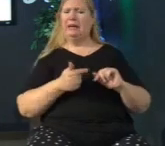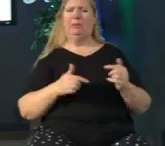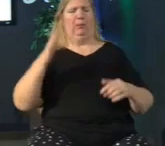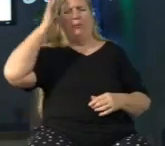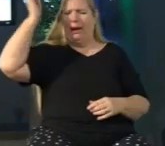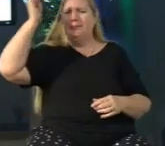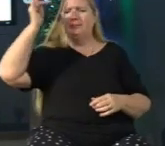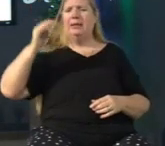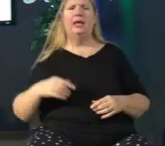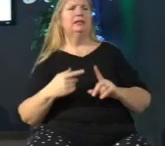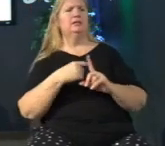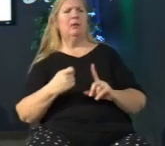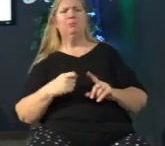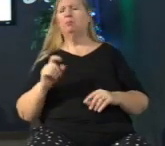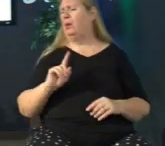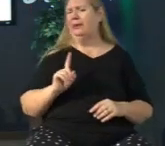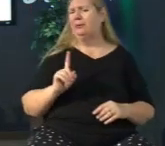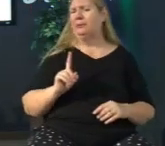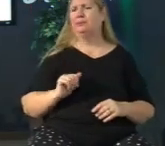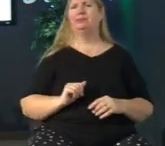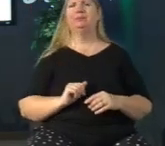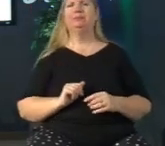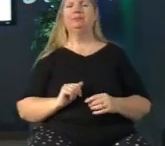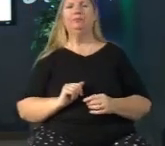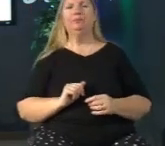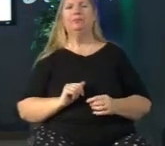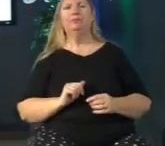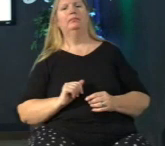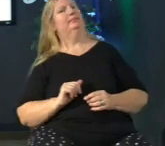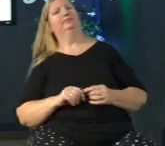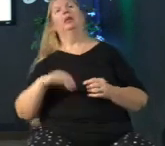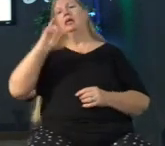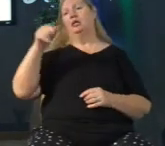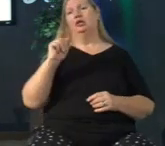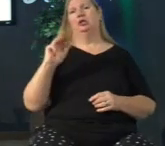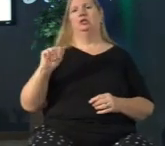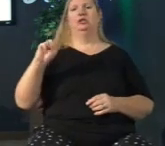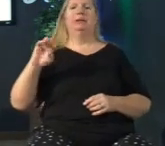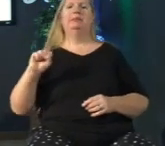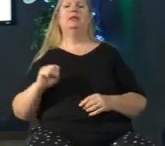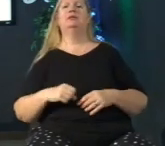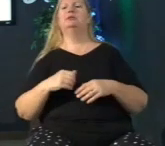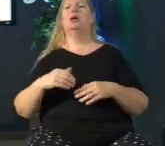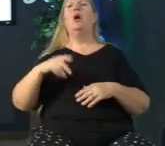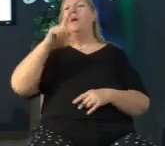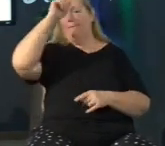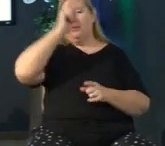where does it come from well James brother of Jesus in his letter